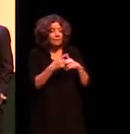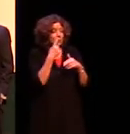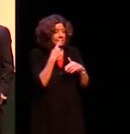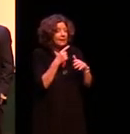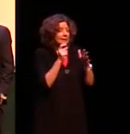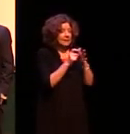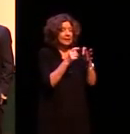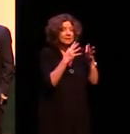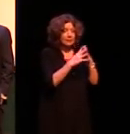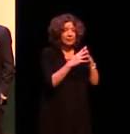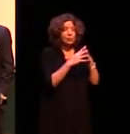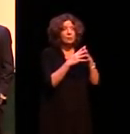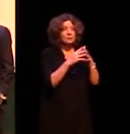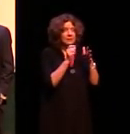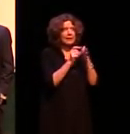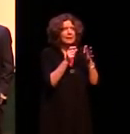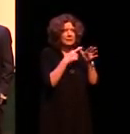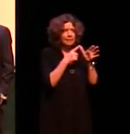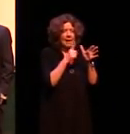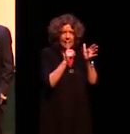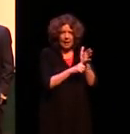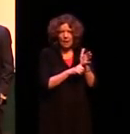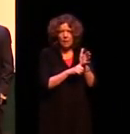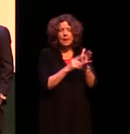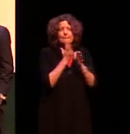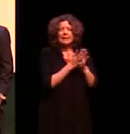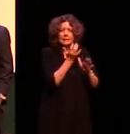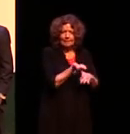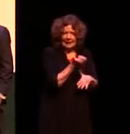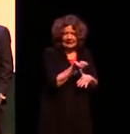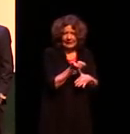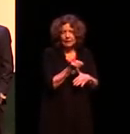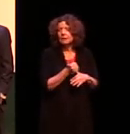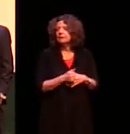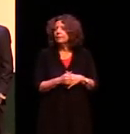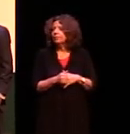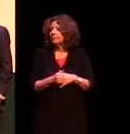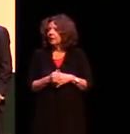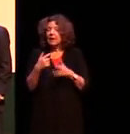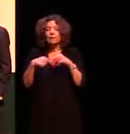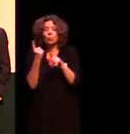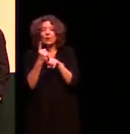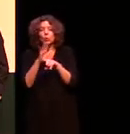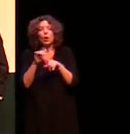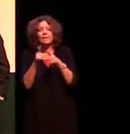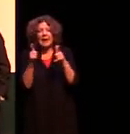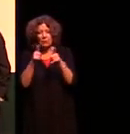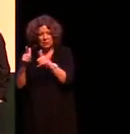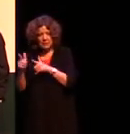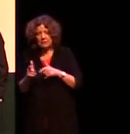l means gal means purity plenty and you see that and when we talk about languages